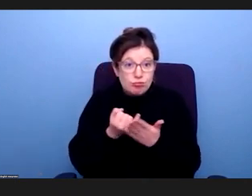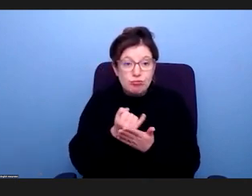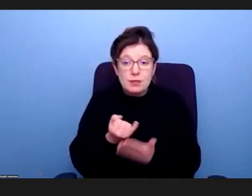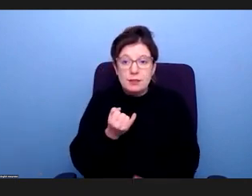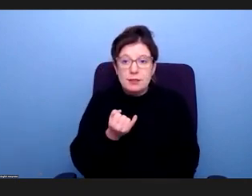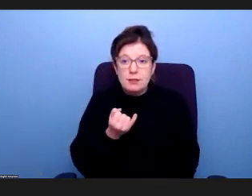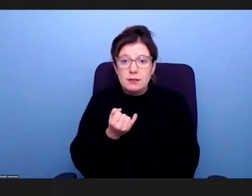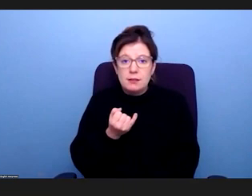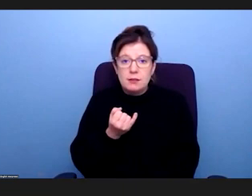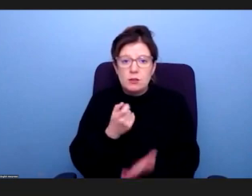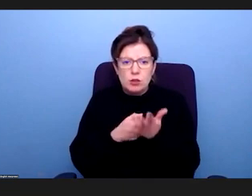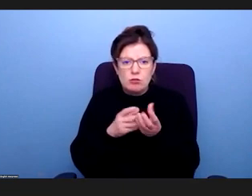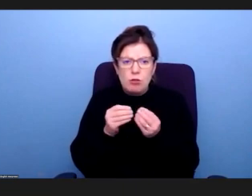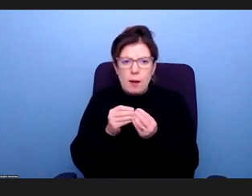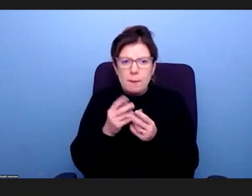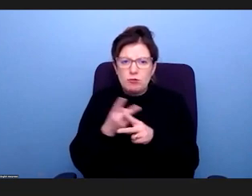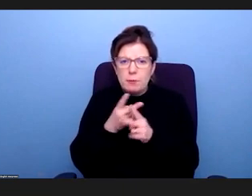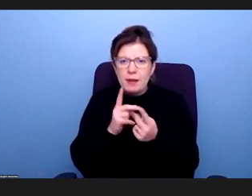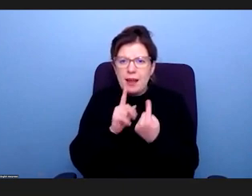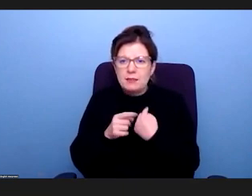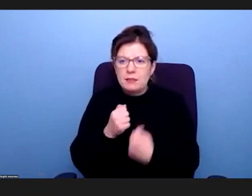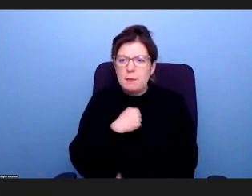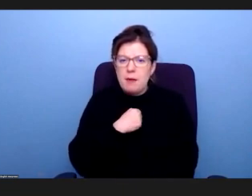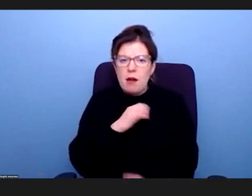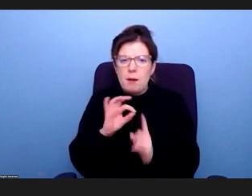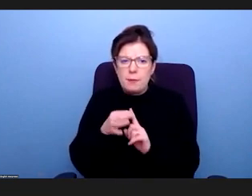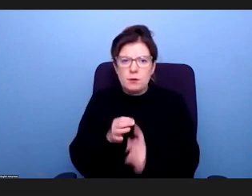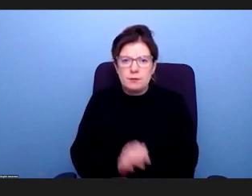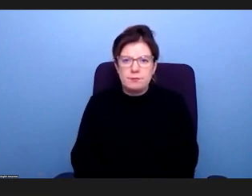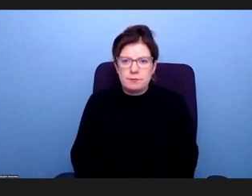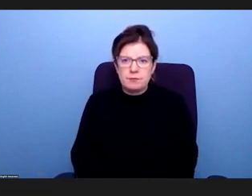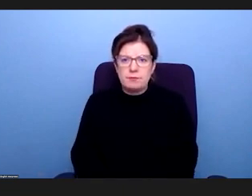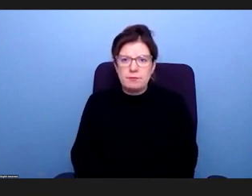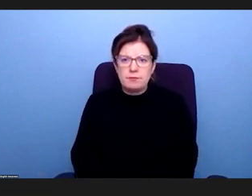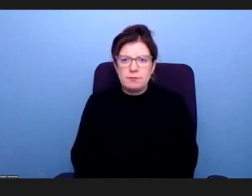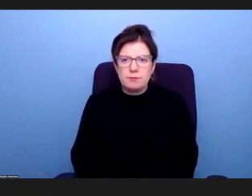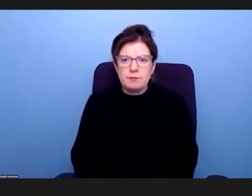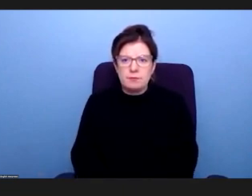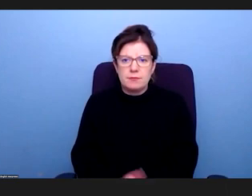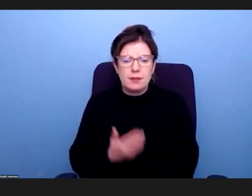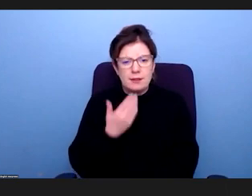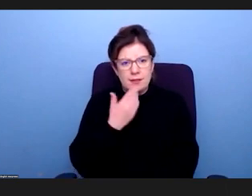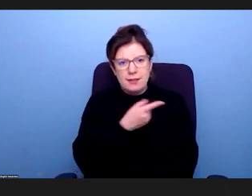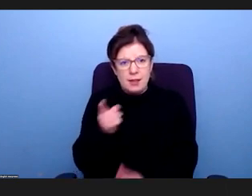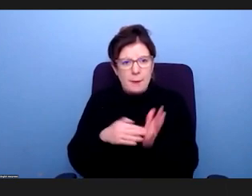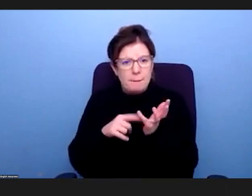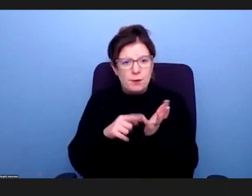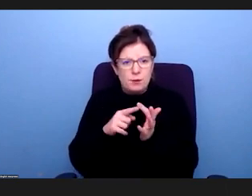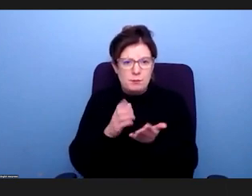poor. So I'd be grateful if Rob could repeat his answer to my point and for everyone else to stay muted so that I could hear what